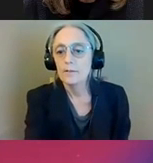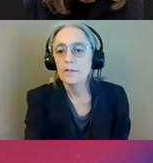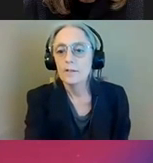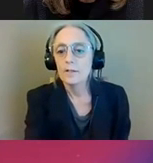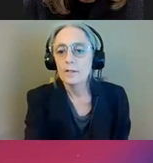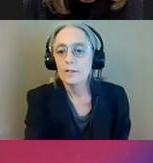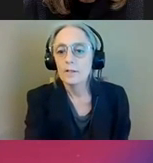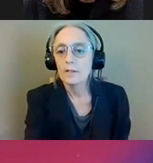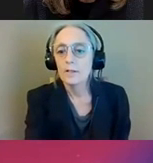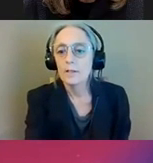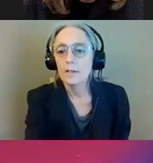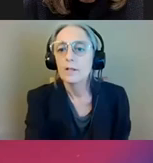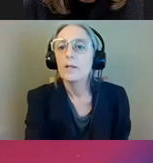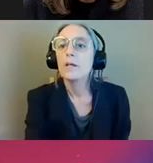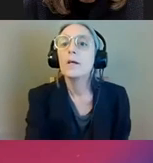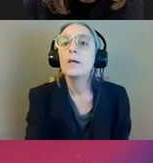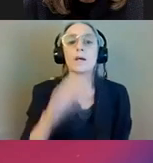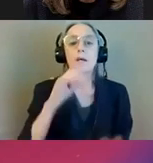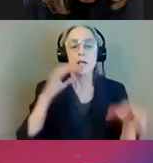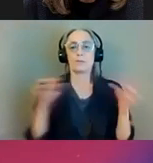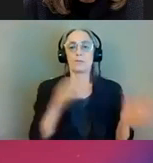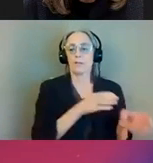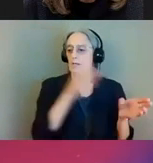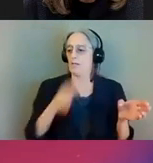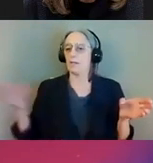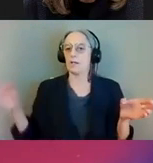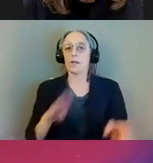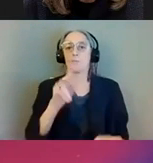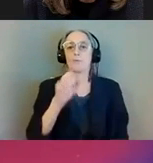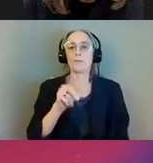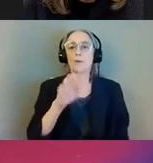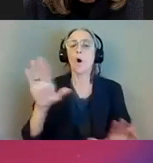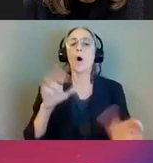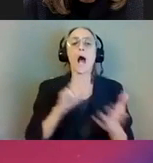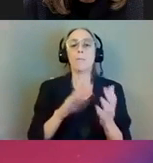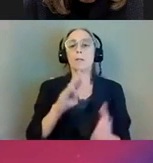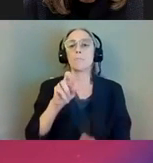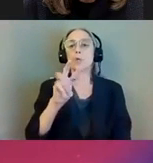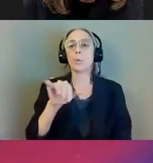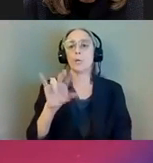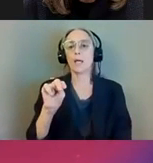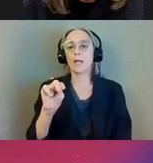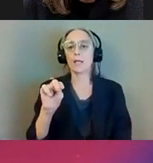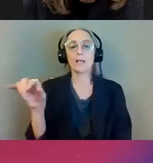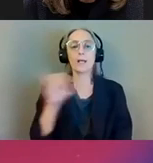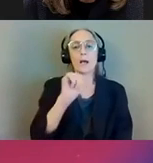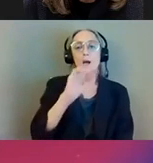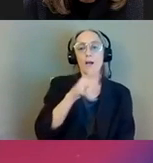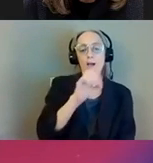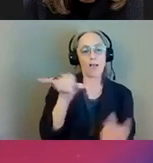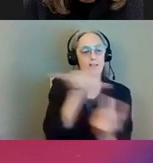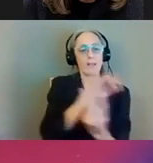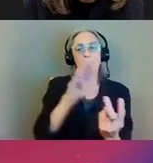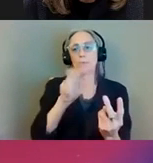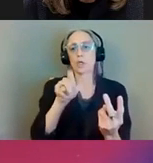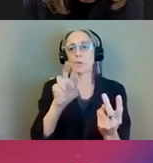stations, and the next stop is the Brynmar, sorry, the Berwyn station. Just like at Argyle, the existing track structure at Berwyn is